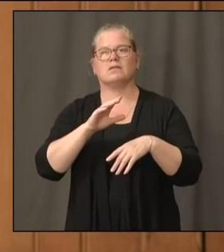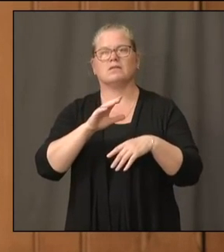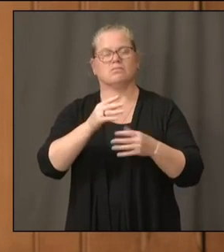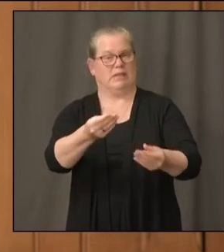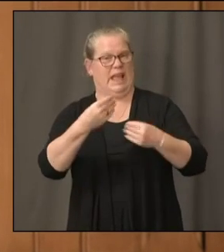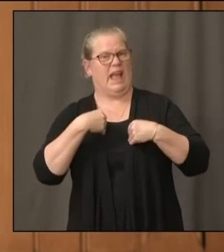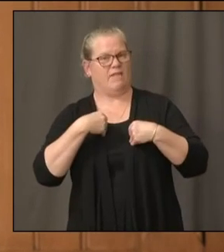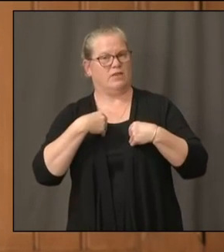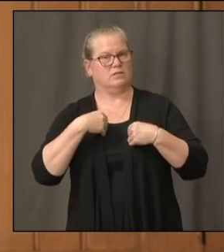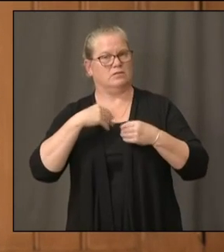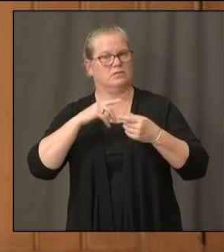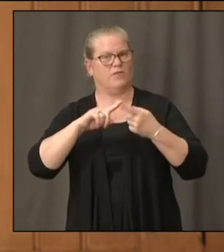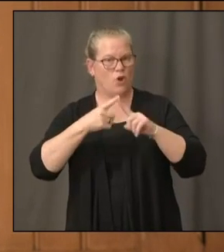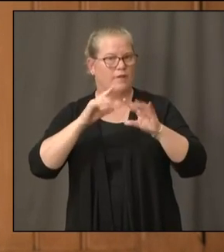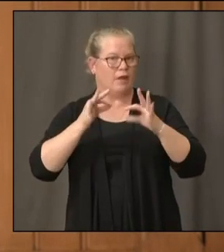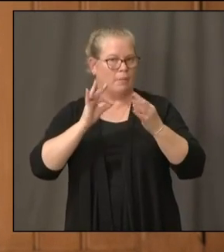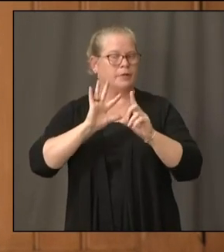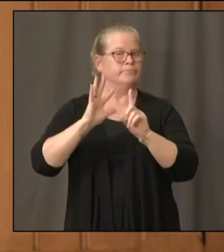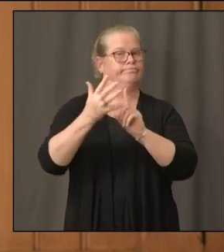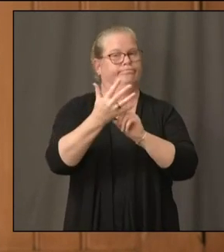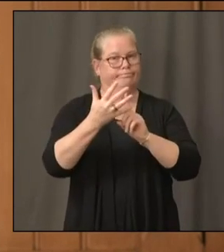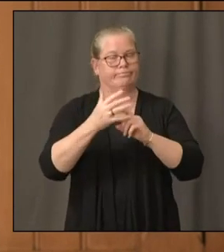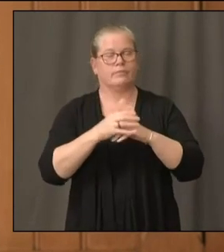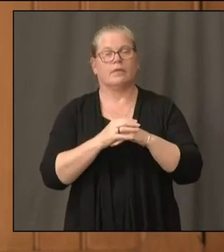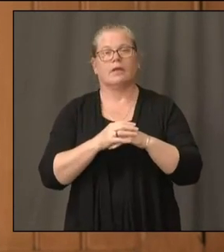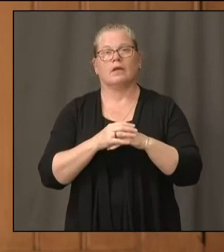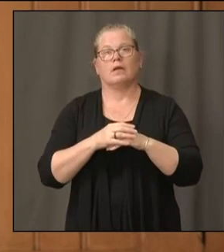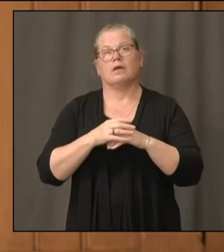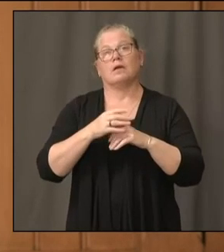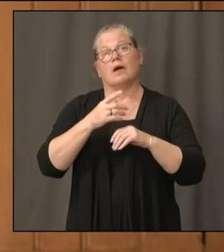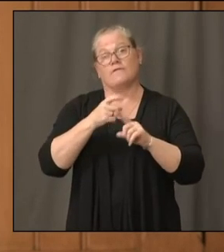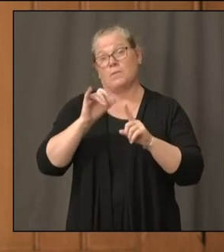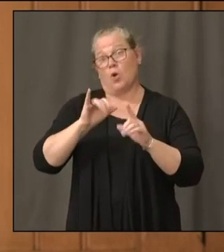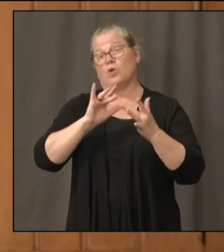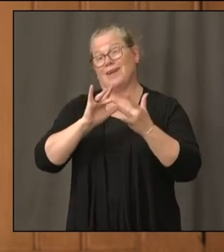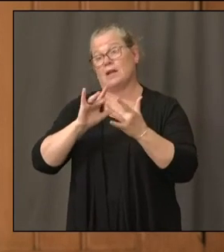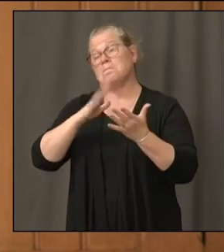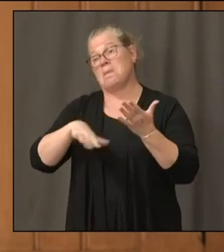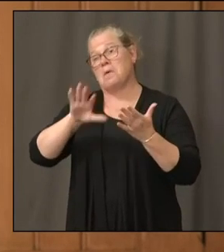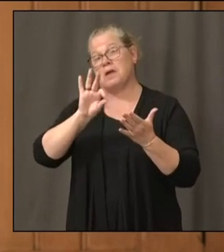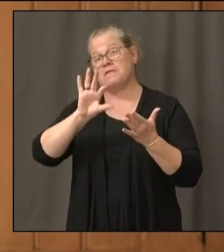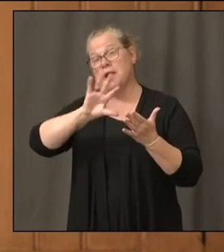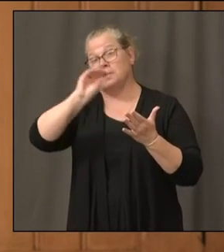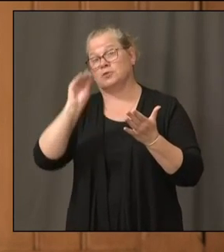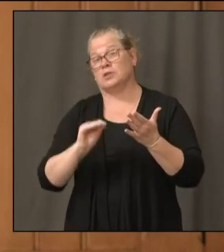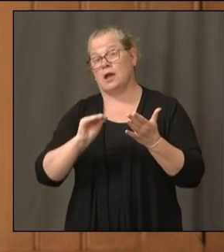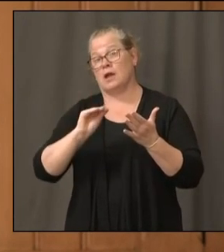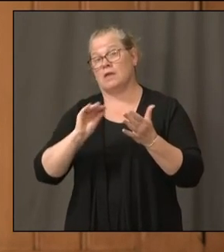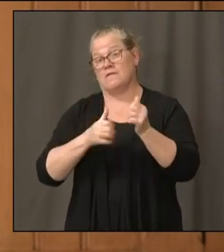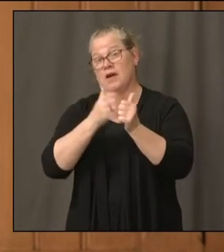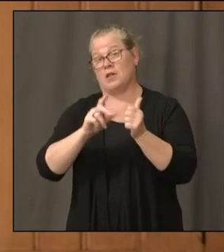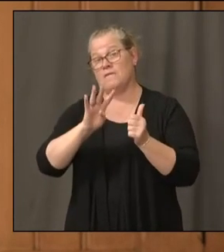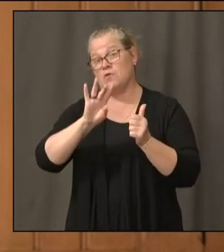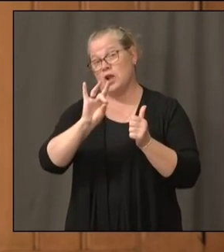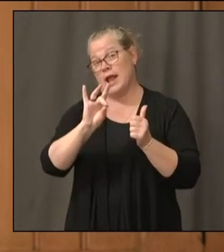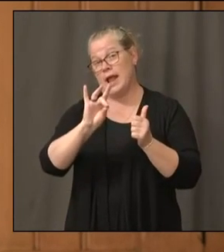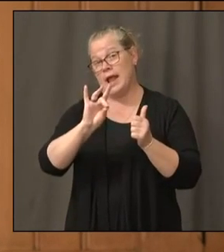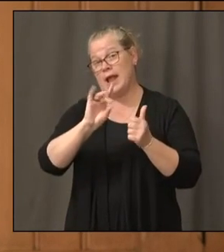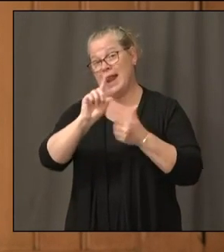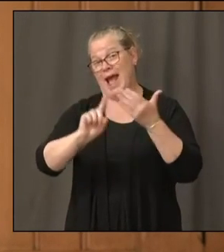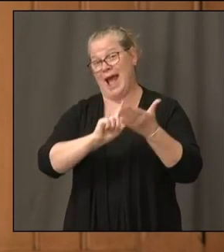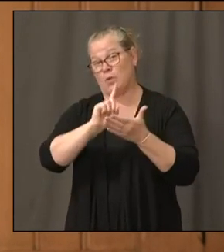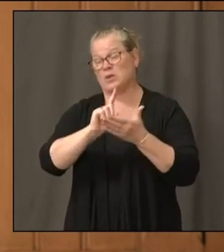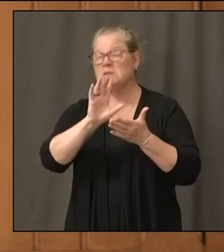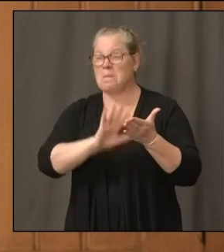contacts, again, over 90% of those followed up within 48 hours. And about half of those successfully contacted as well. So each